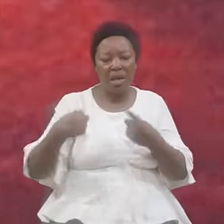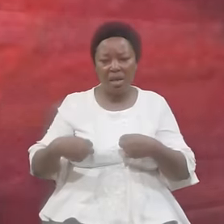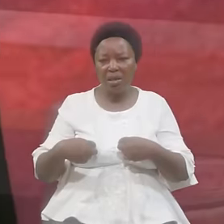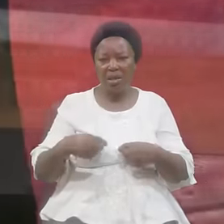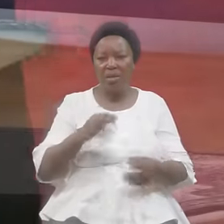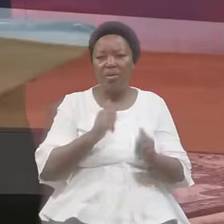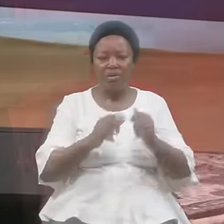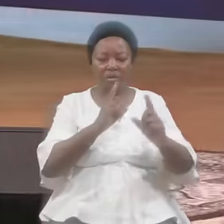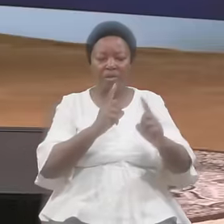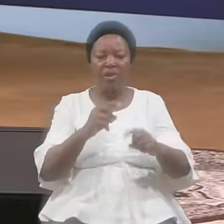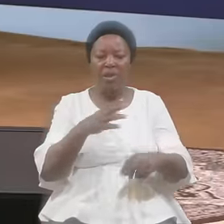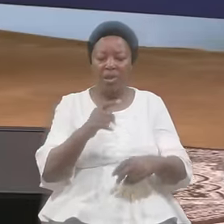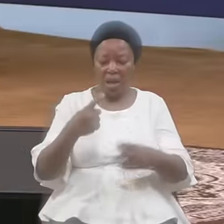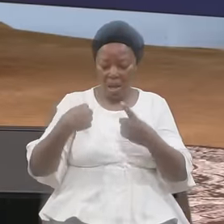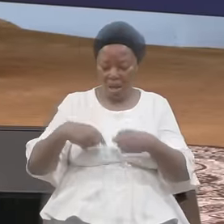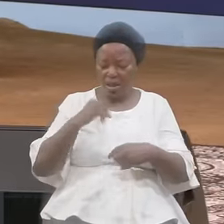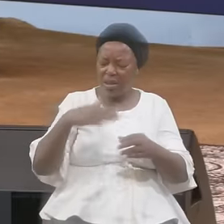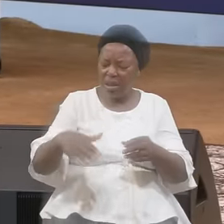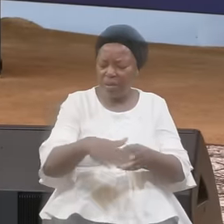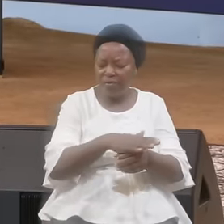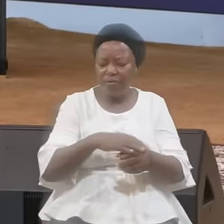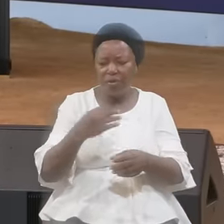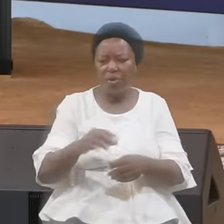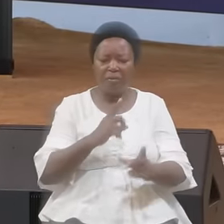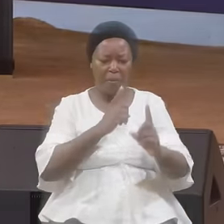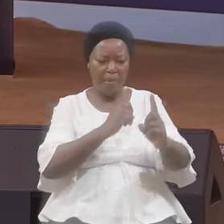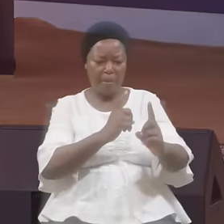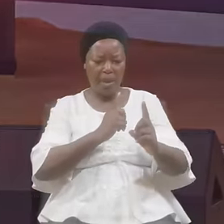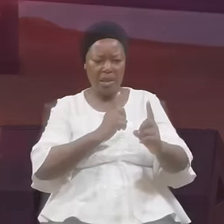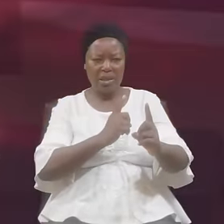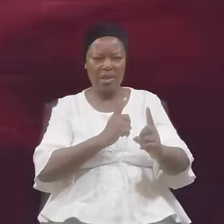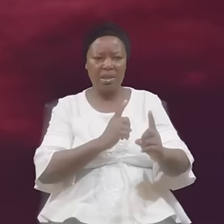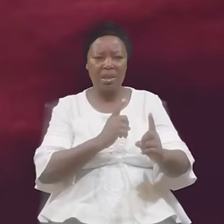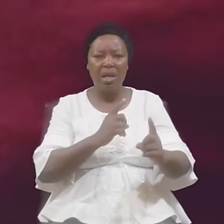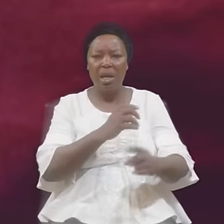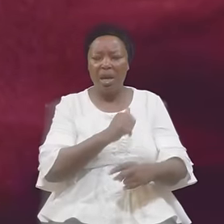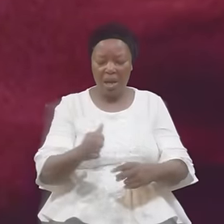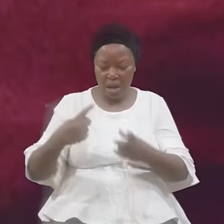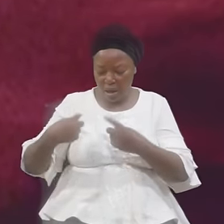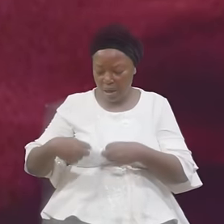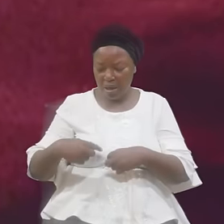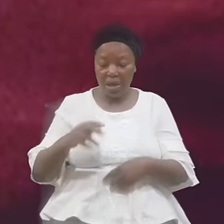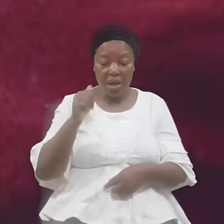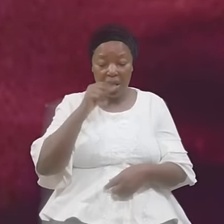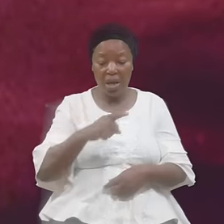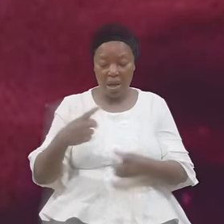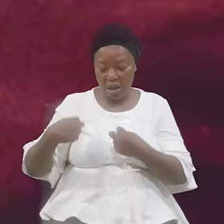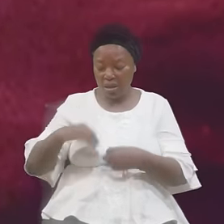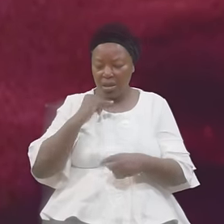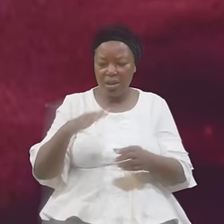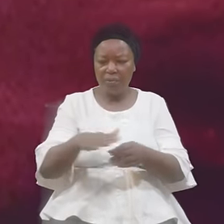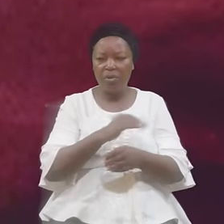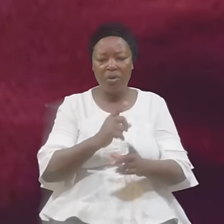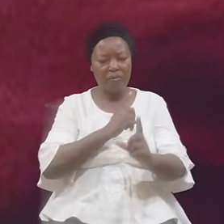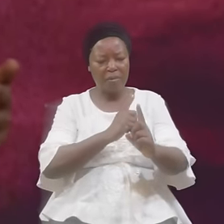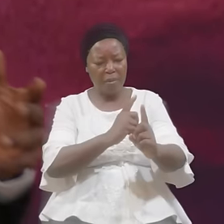Is Full Of Malice A Heart Is Full Of Malice